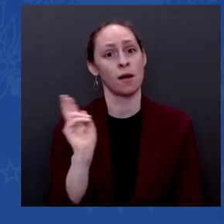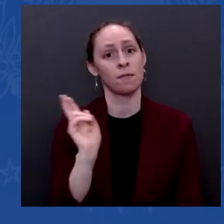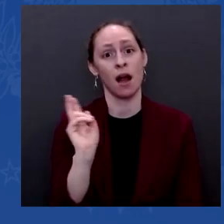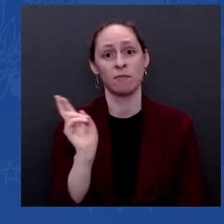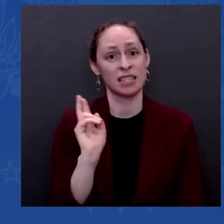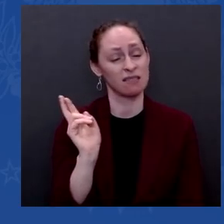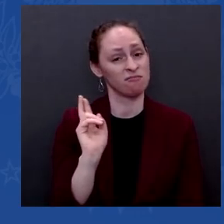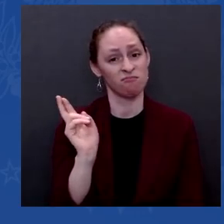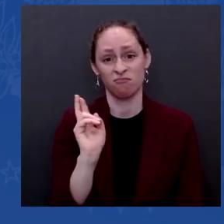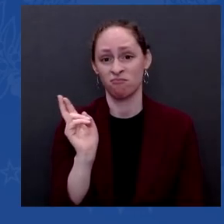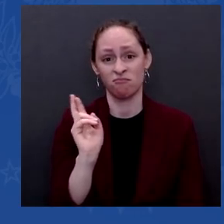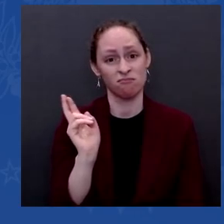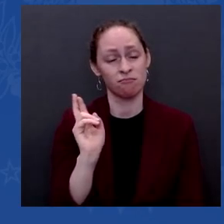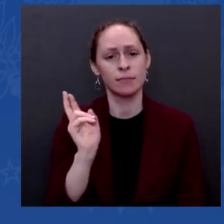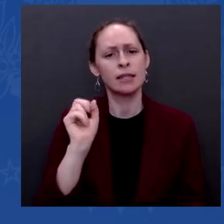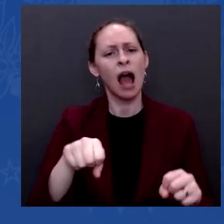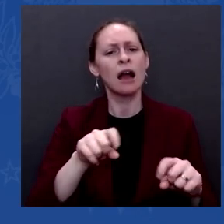one.